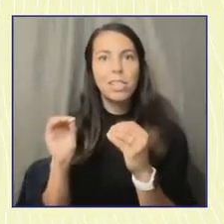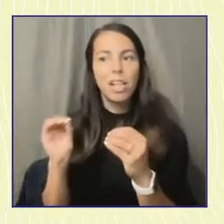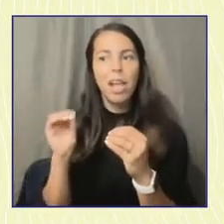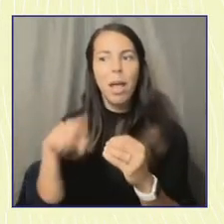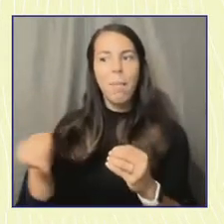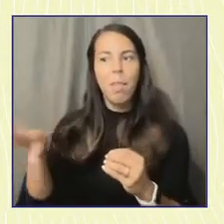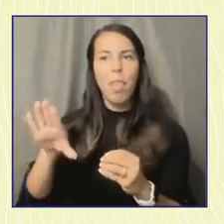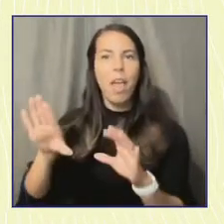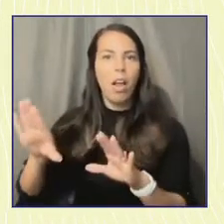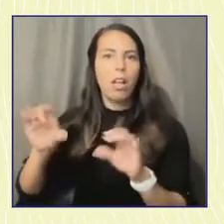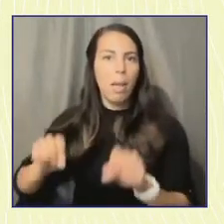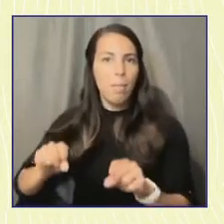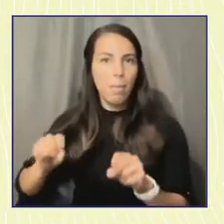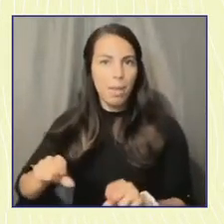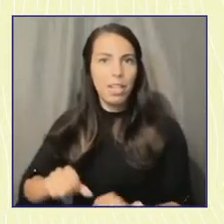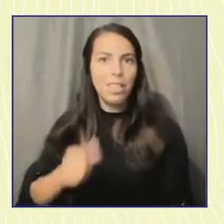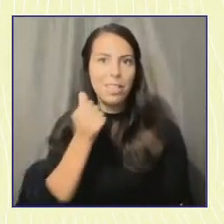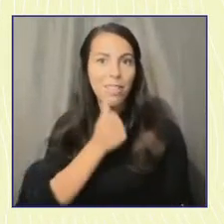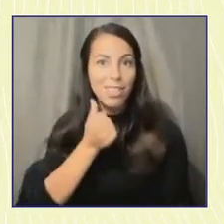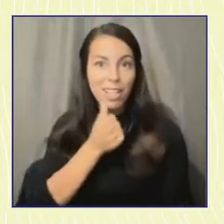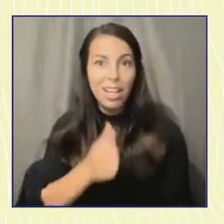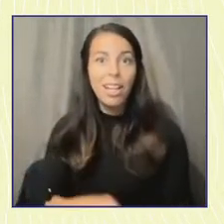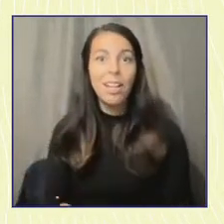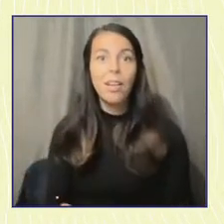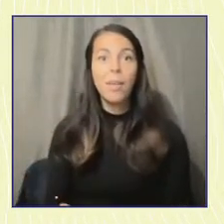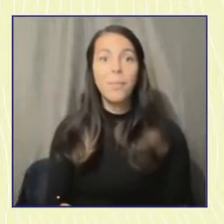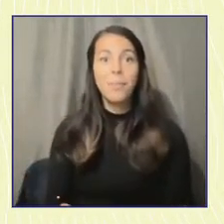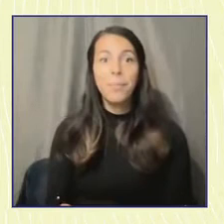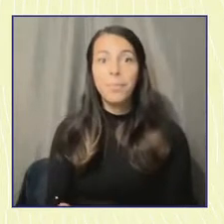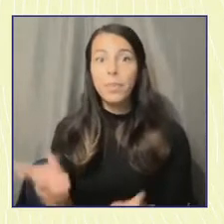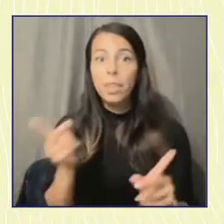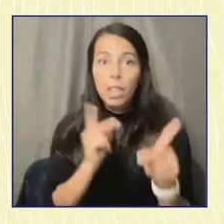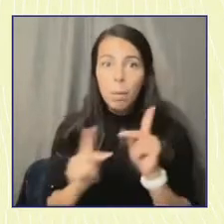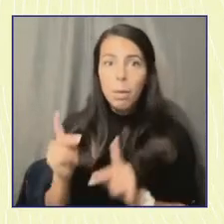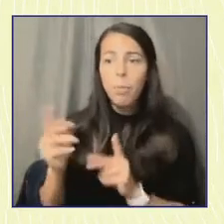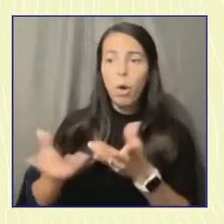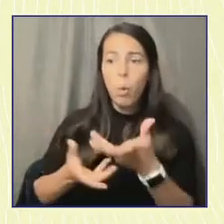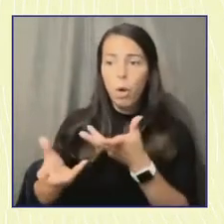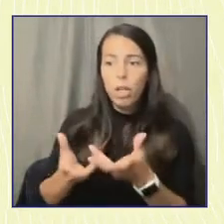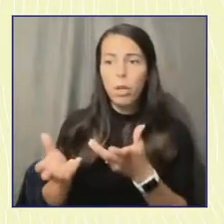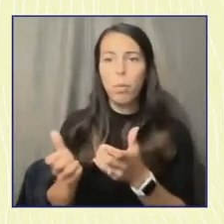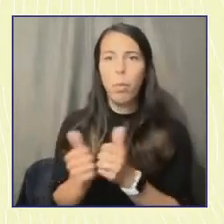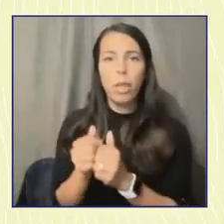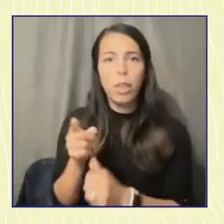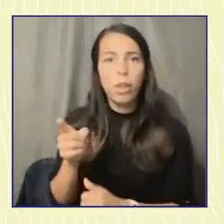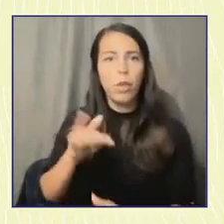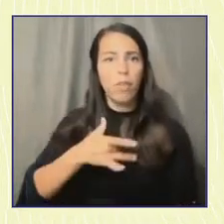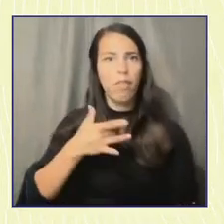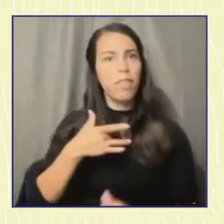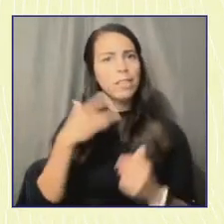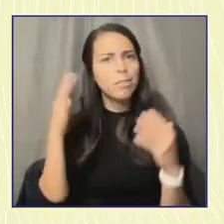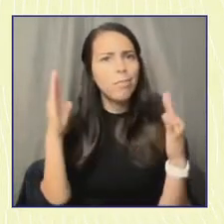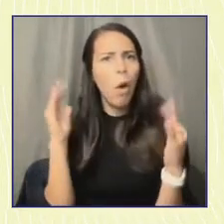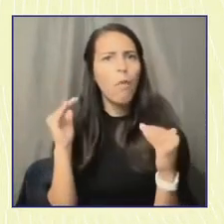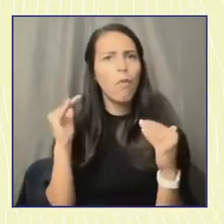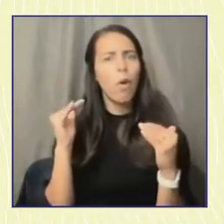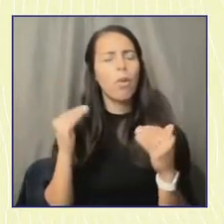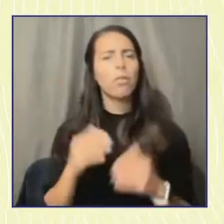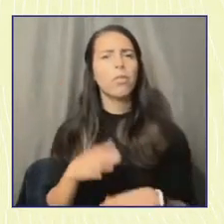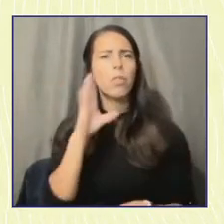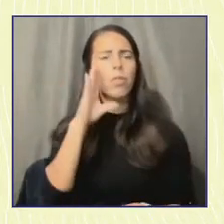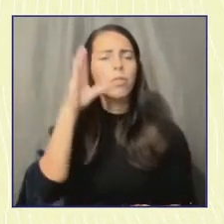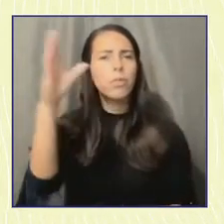Anybody who works directly with youth can't help but feel hopeful. It's time for our institutions, our schools, our communities